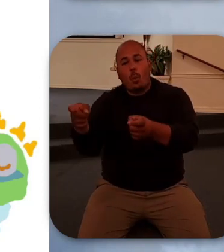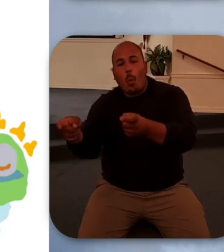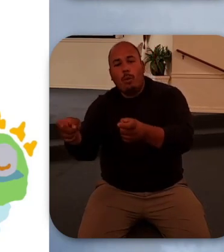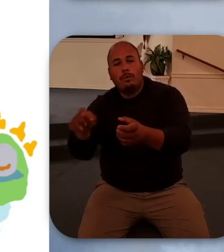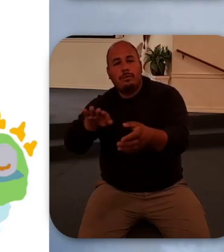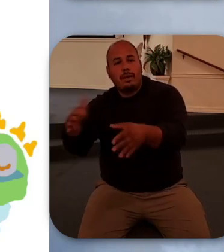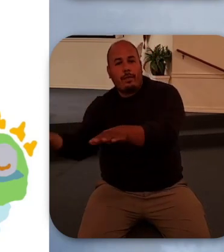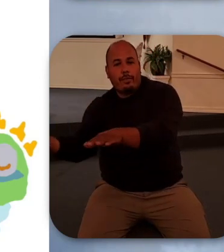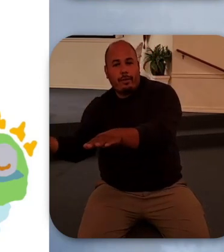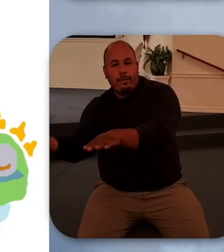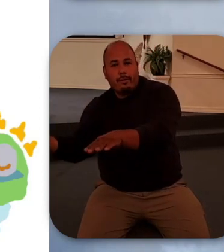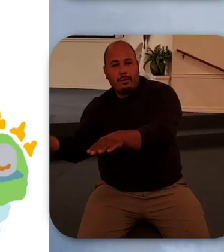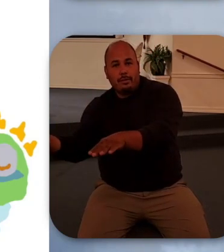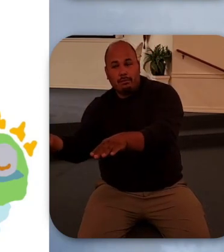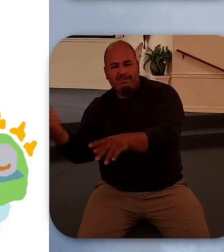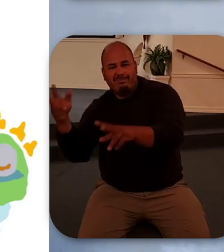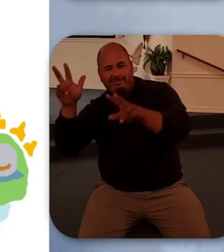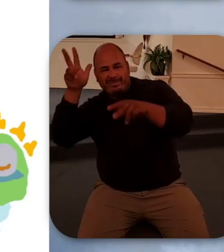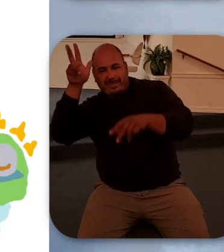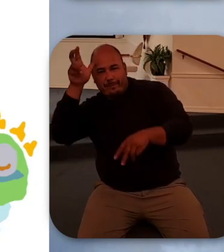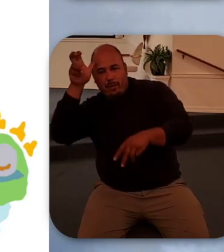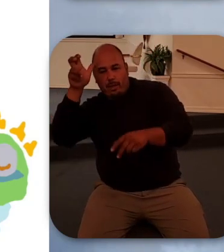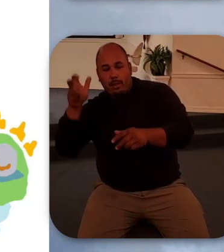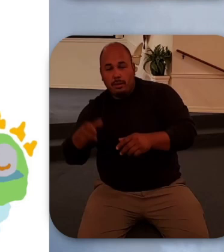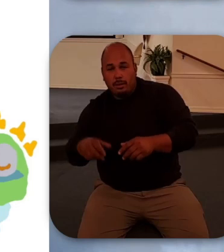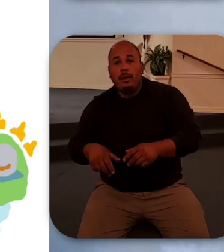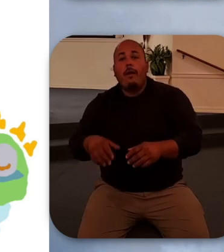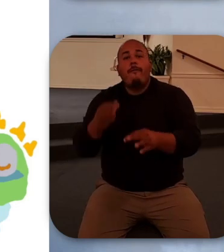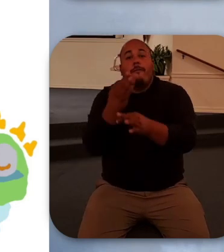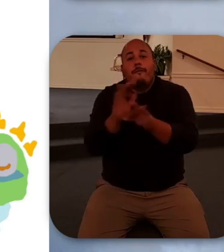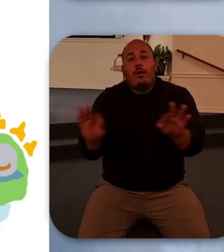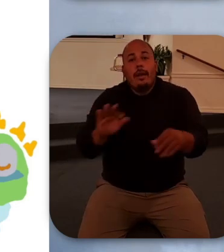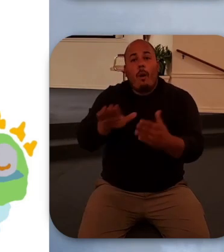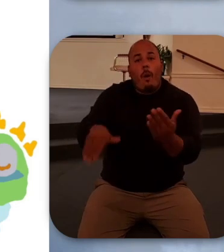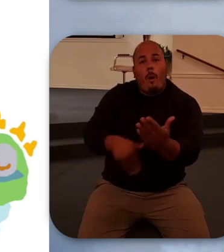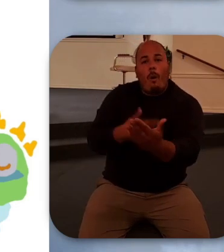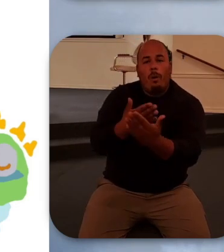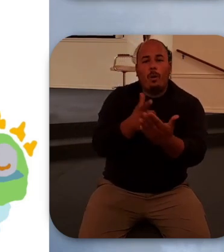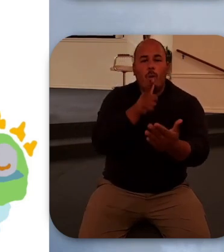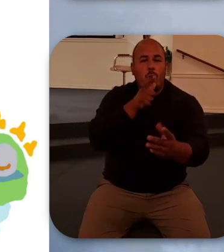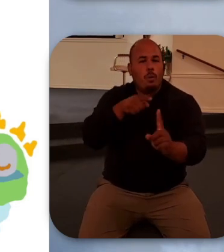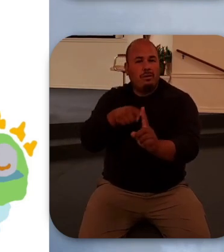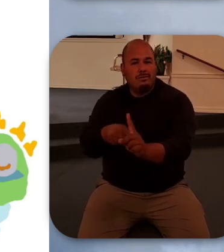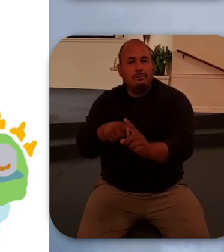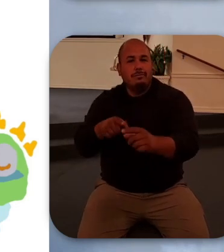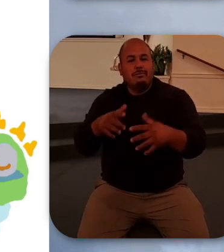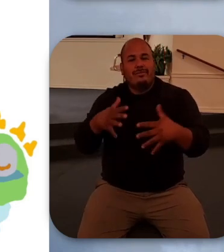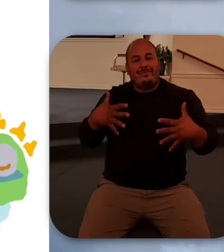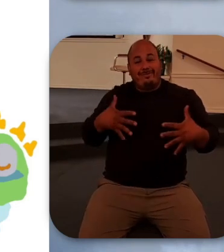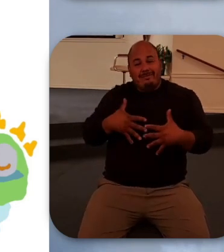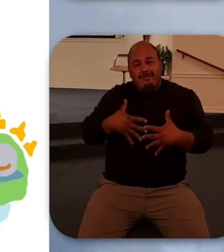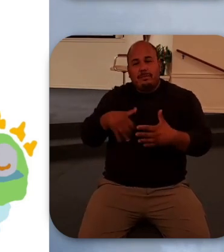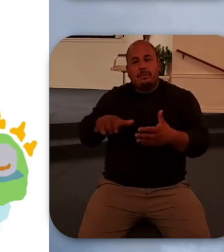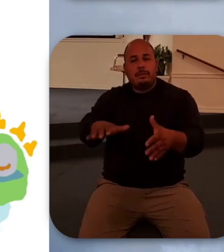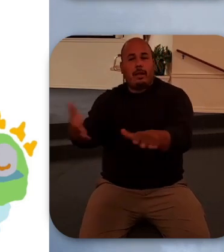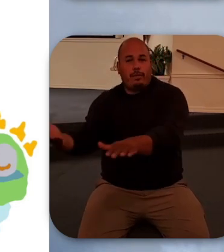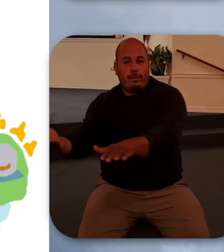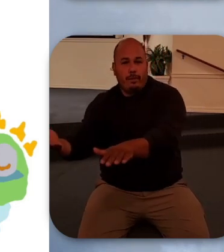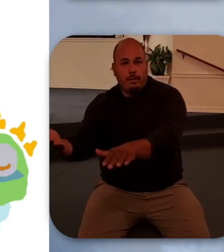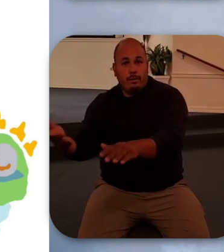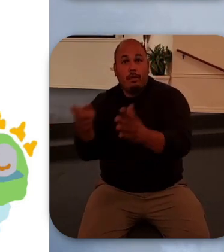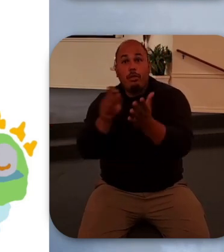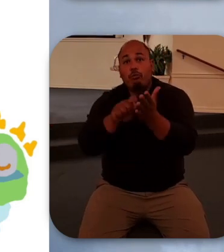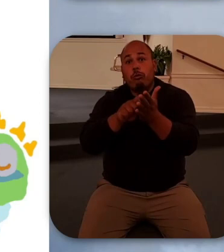and free those who all their lives were held in slavery by their fear of death what the writer is saying is